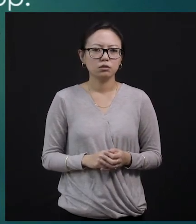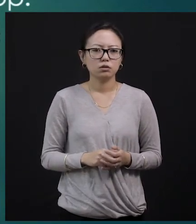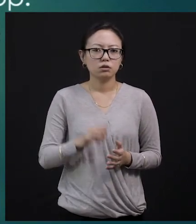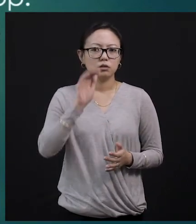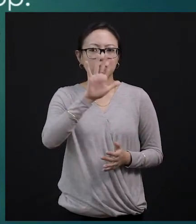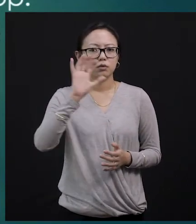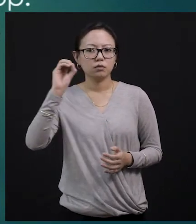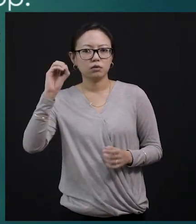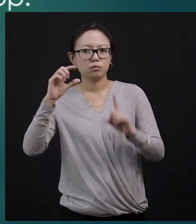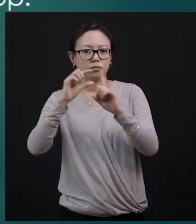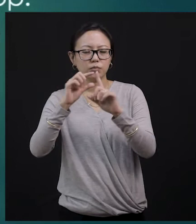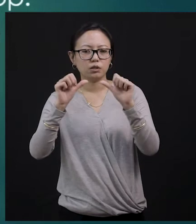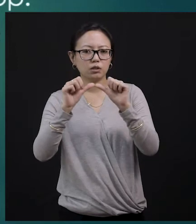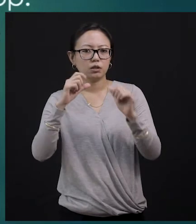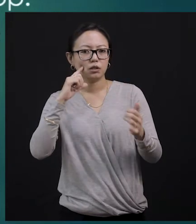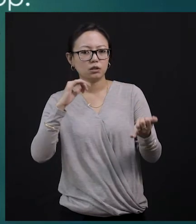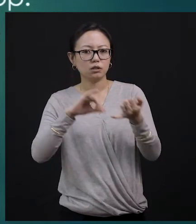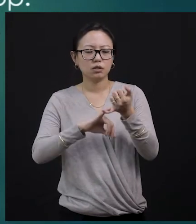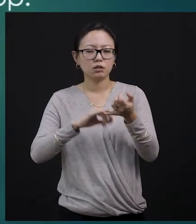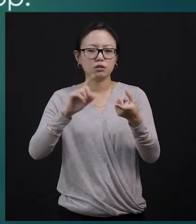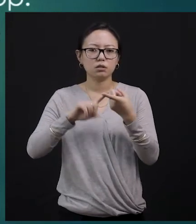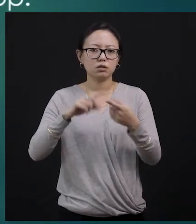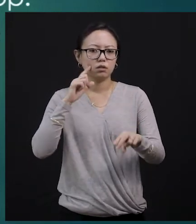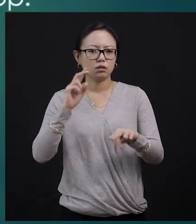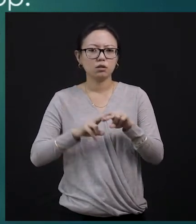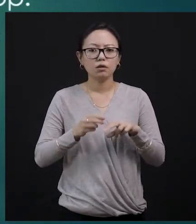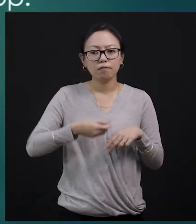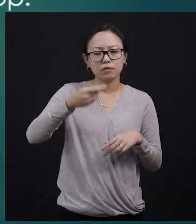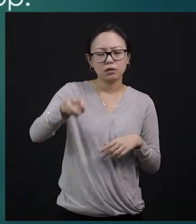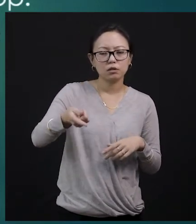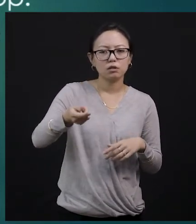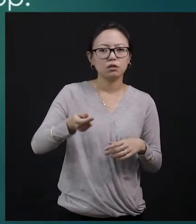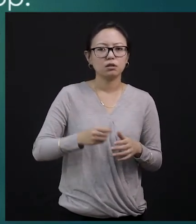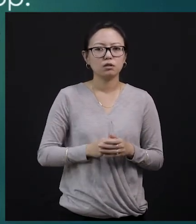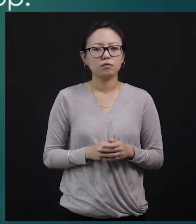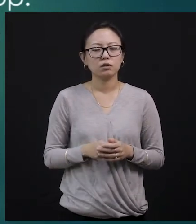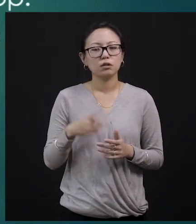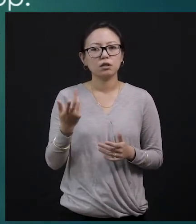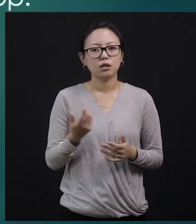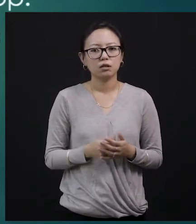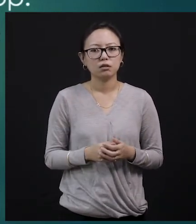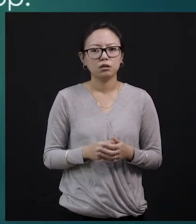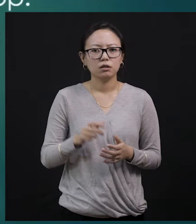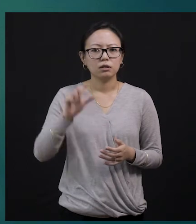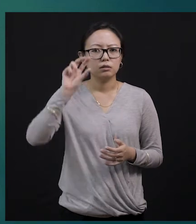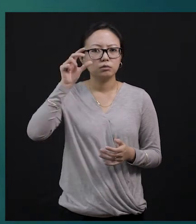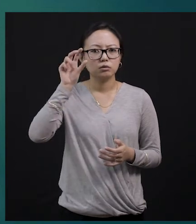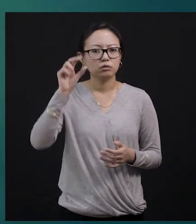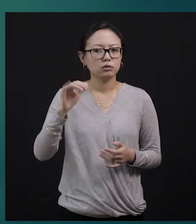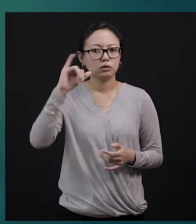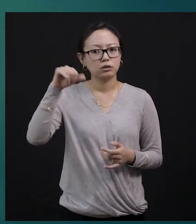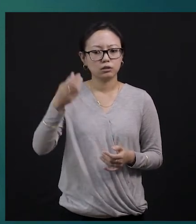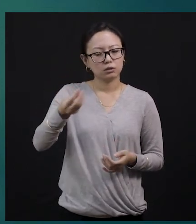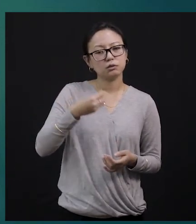pies, right? We say Atana, isn't it? And so, for 50 pies, they can buy six discs. And